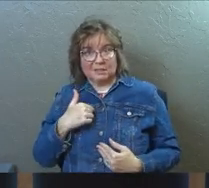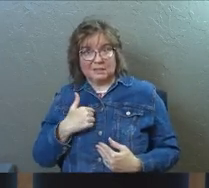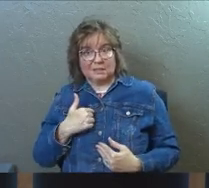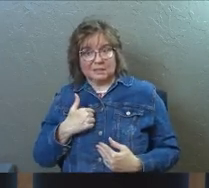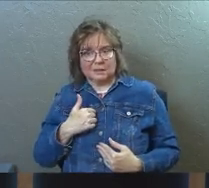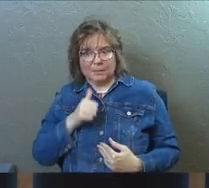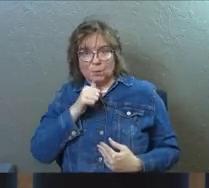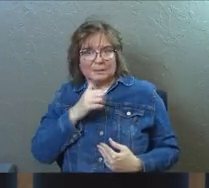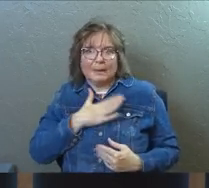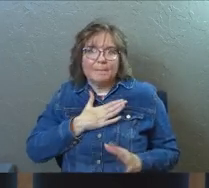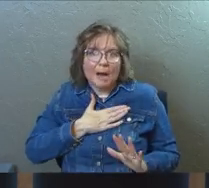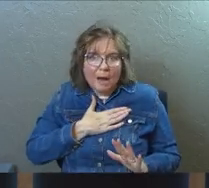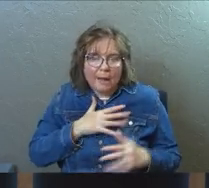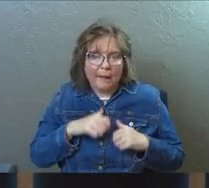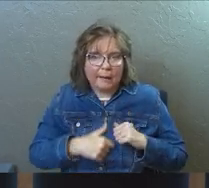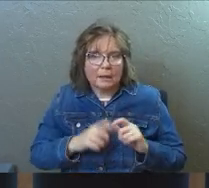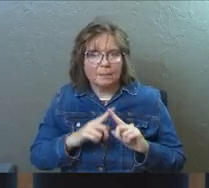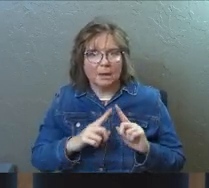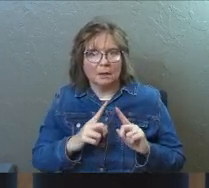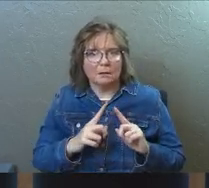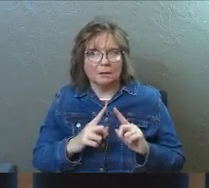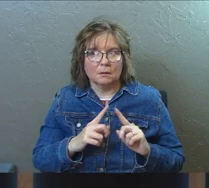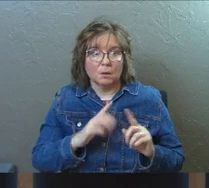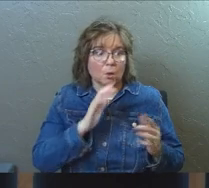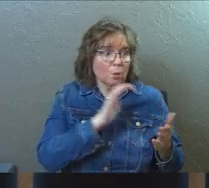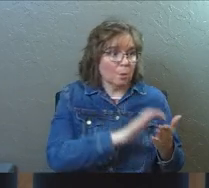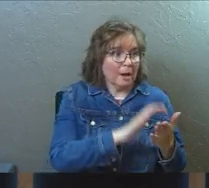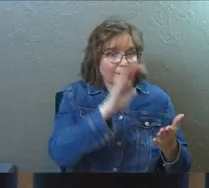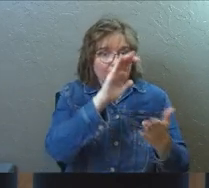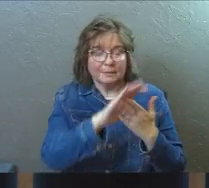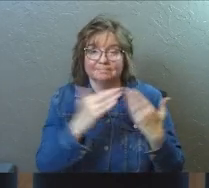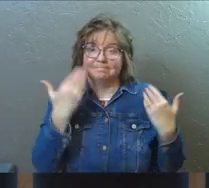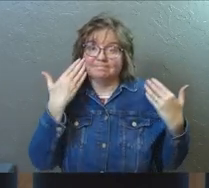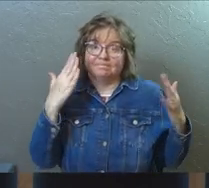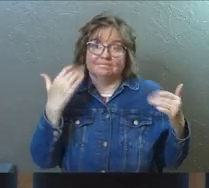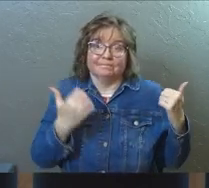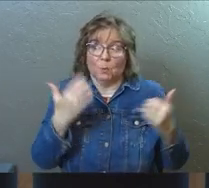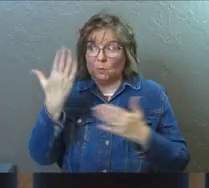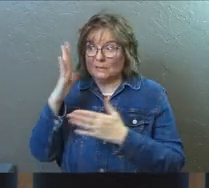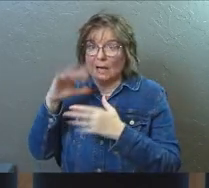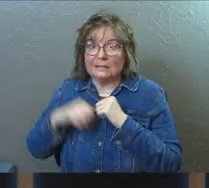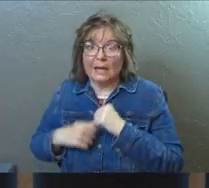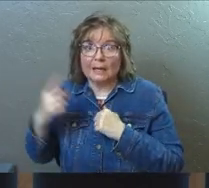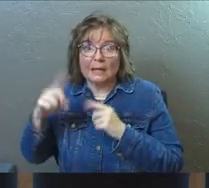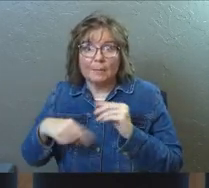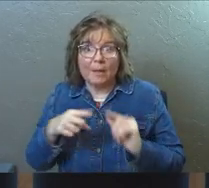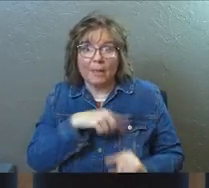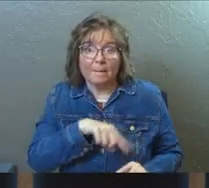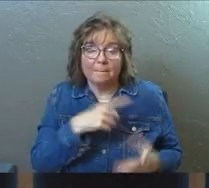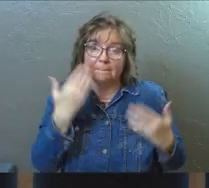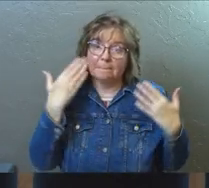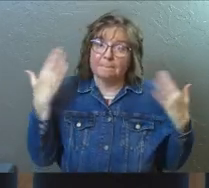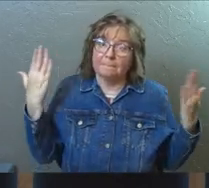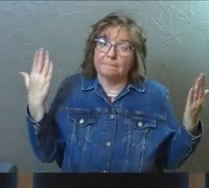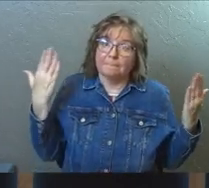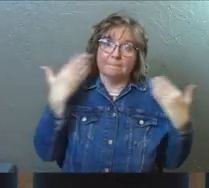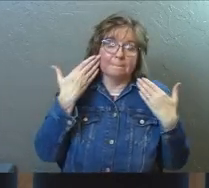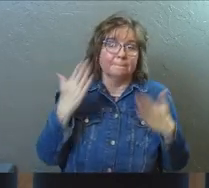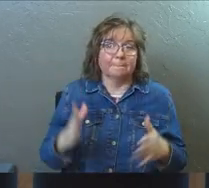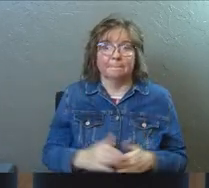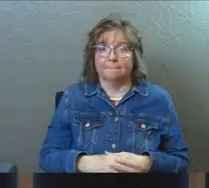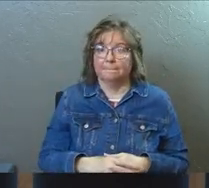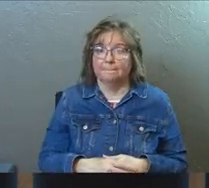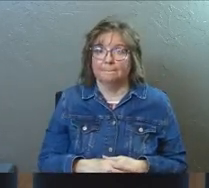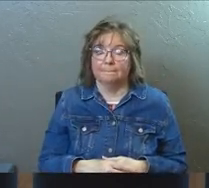but it wasn't mine. Was it the wife? Was it the husband? Was it God's agony about them? I don't